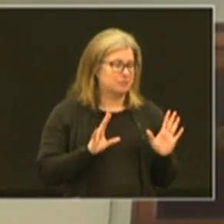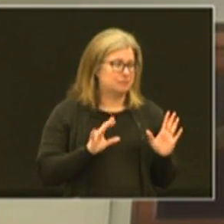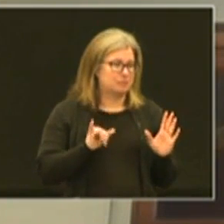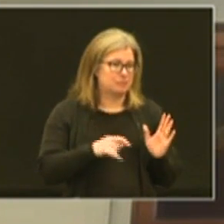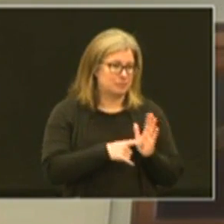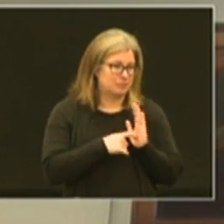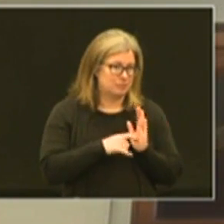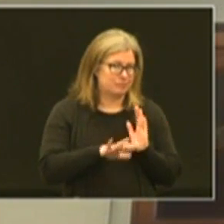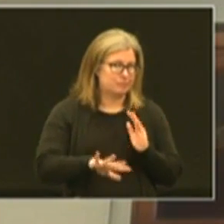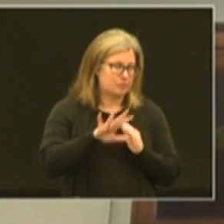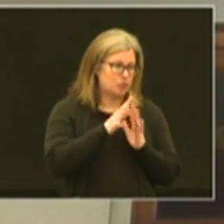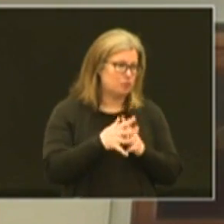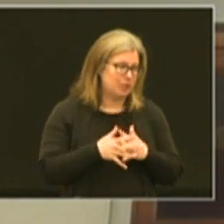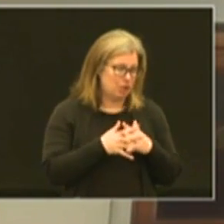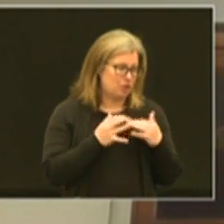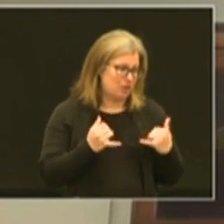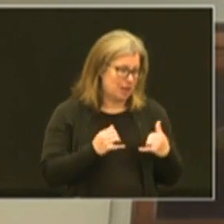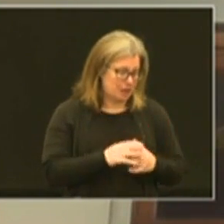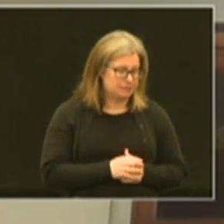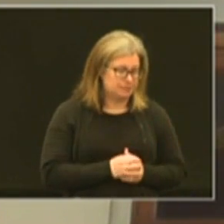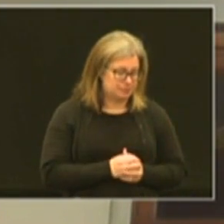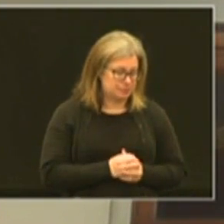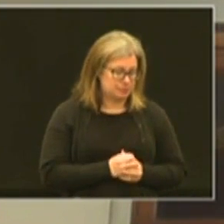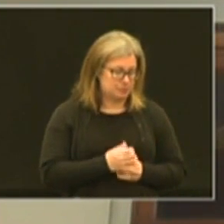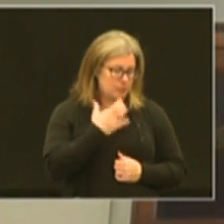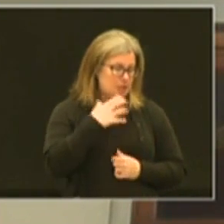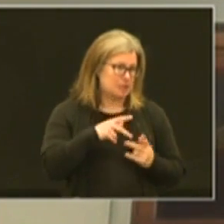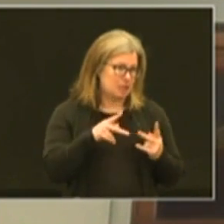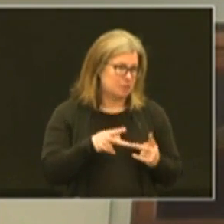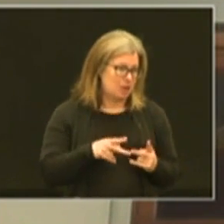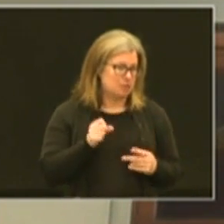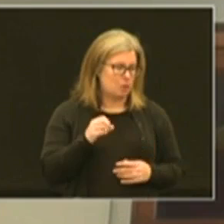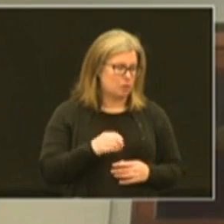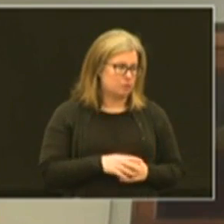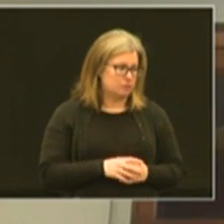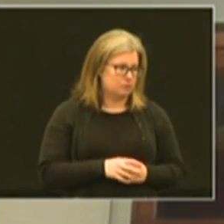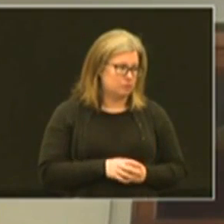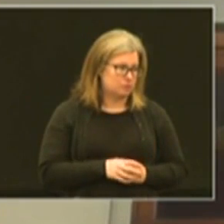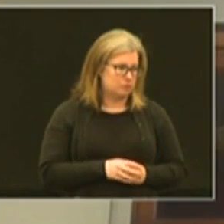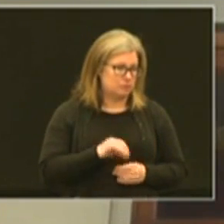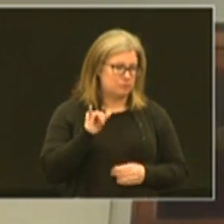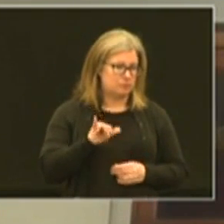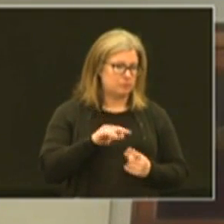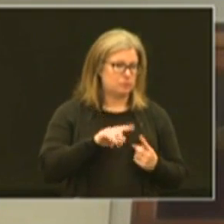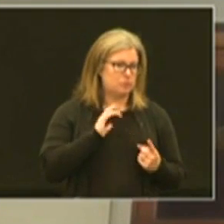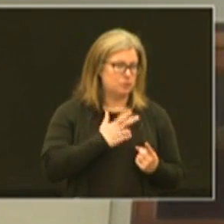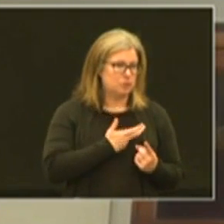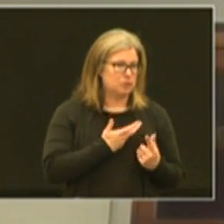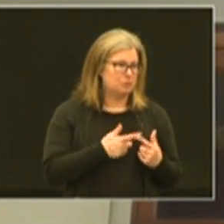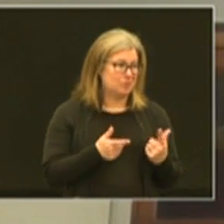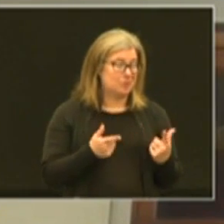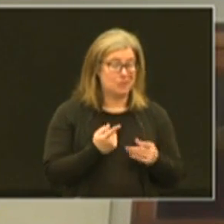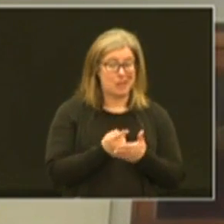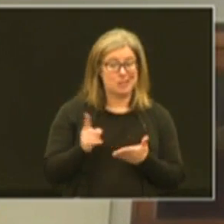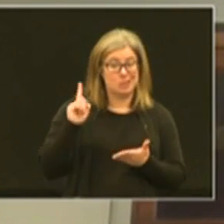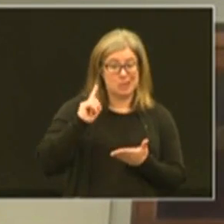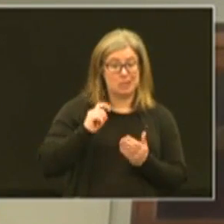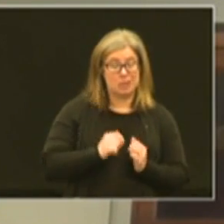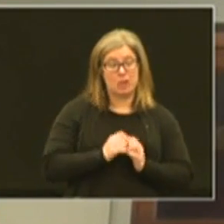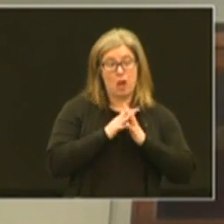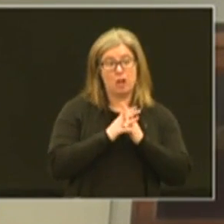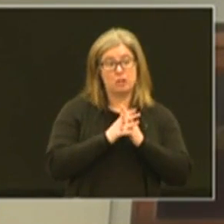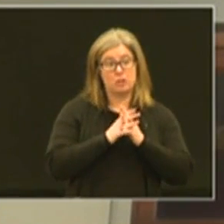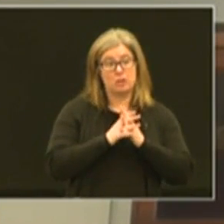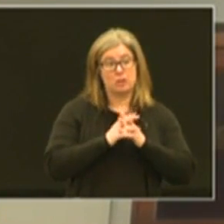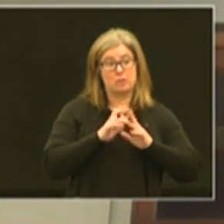is a demand all across america right now are these hot spots and so getting that to us but last week we launched and we're